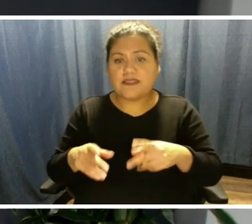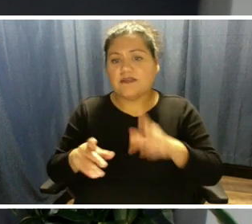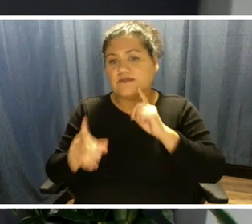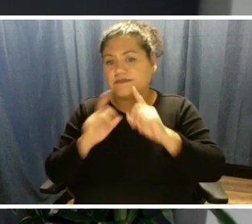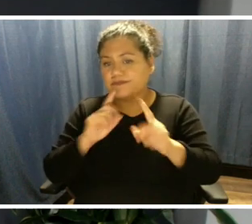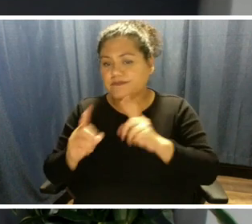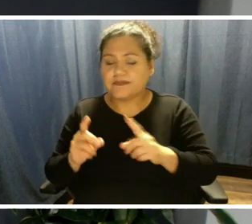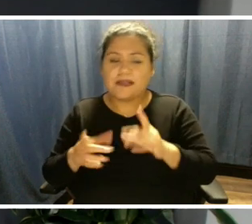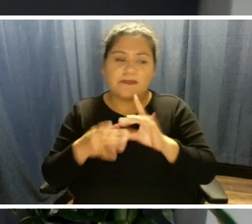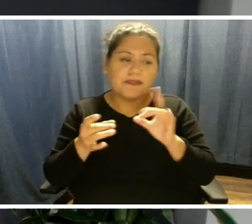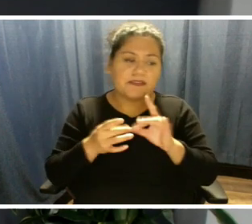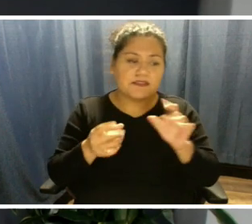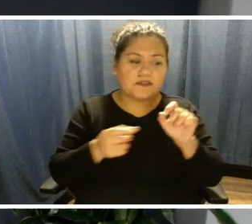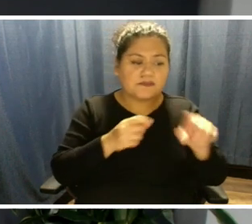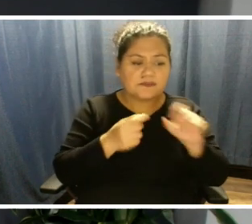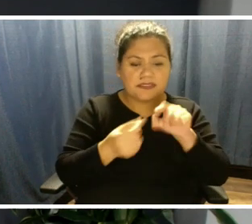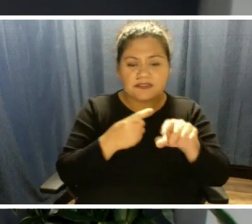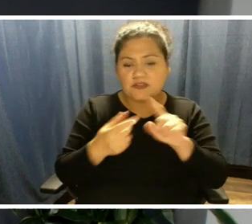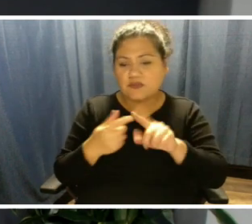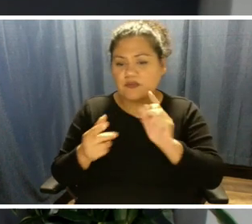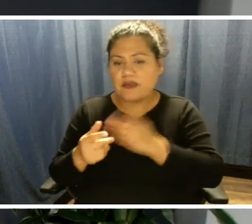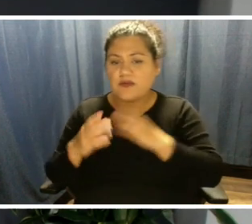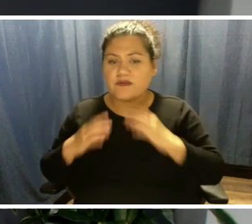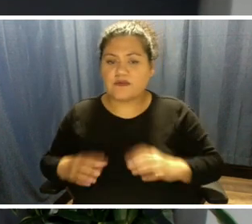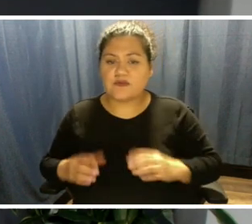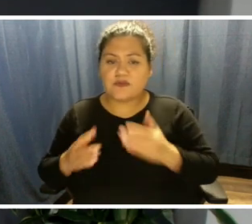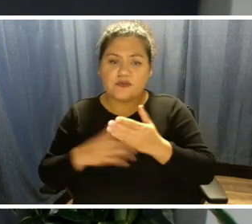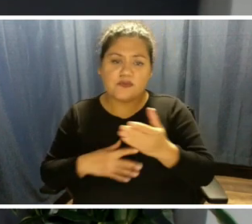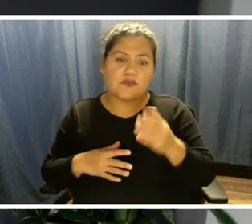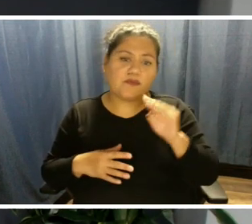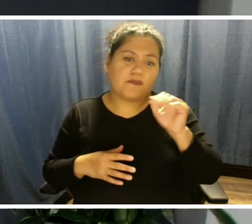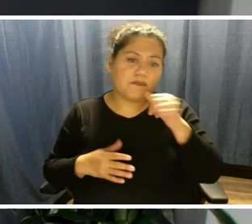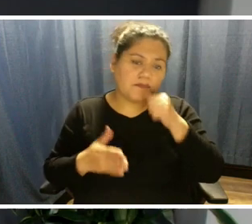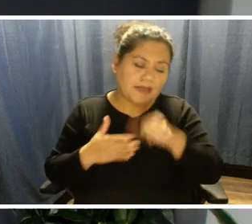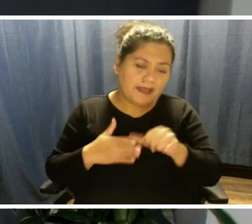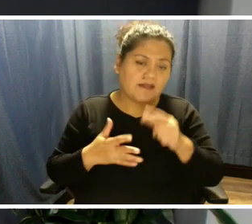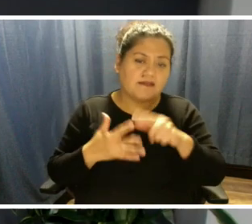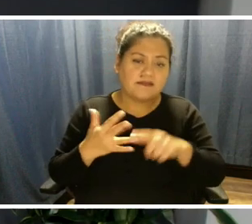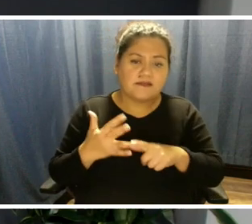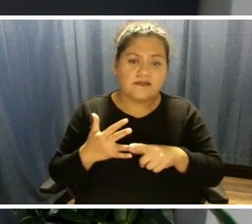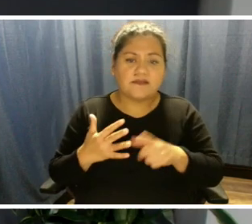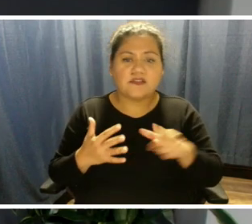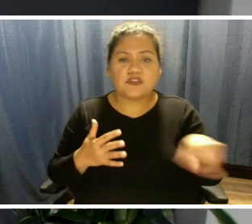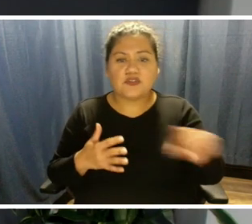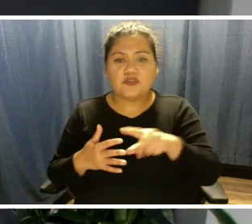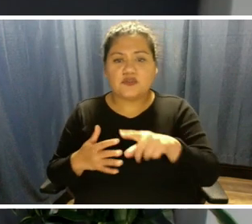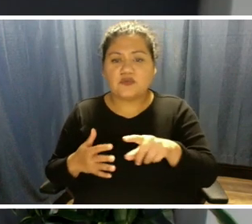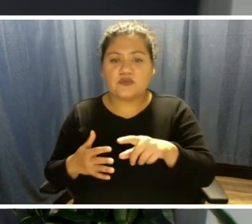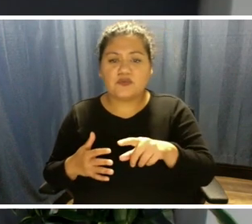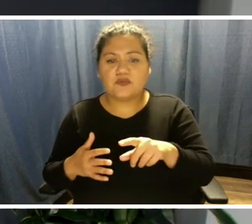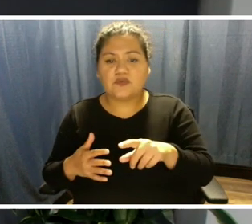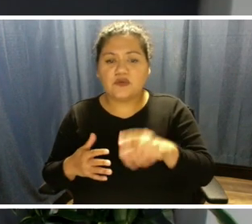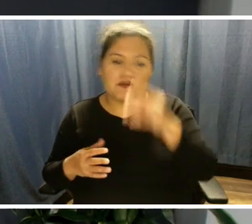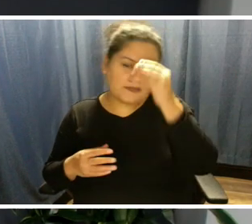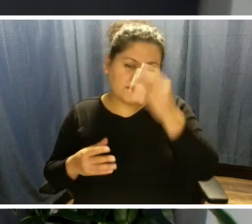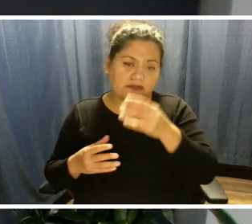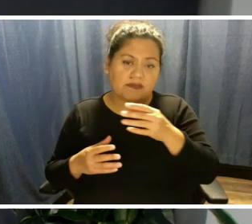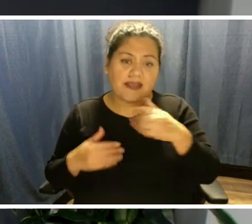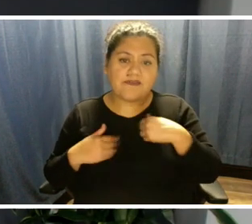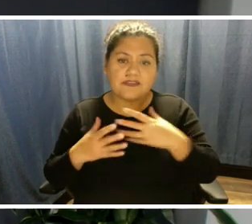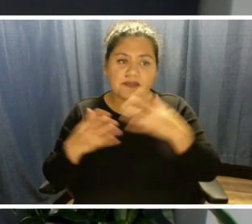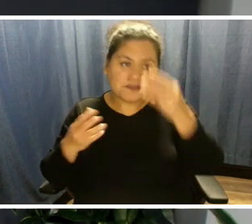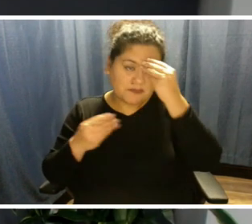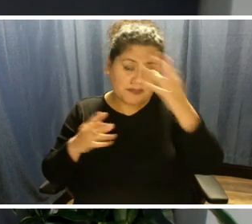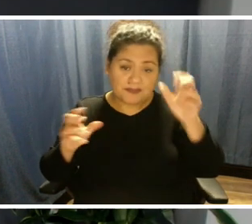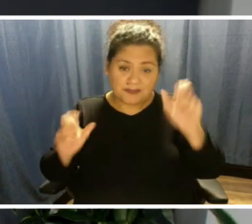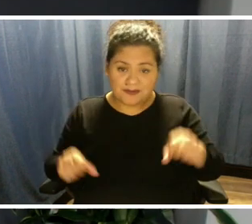through direct mail and things like that so that you're as informed as you can be. So thank